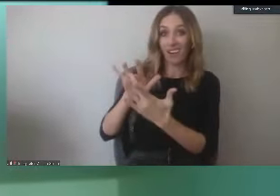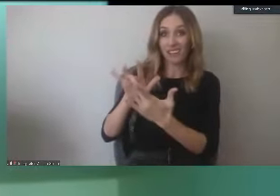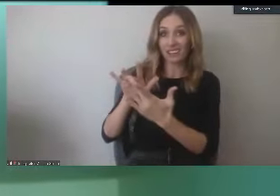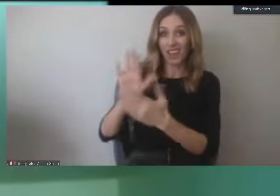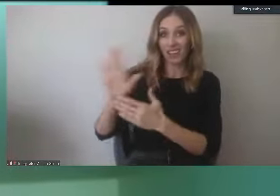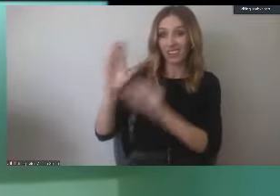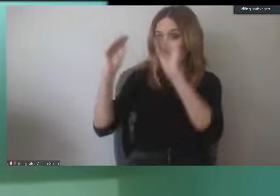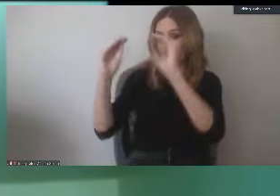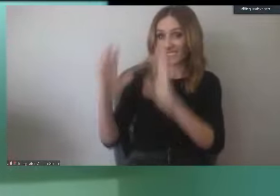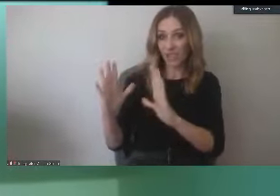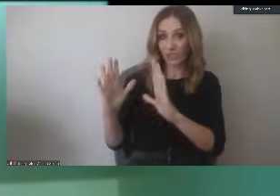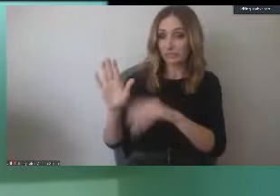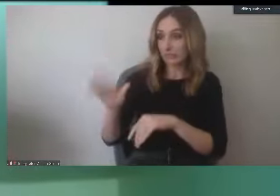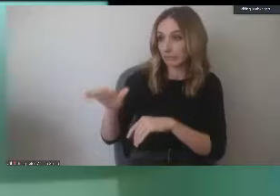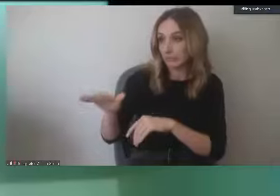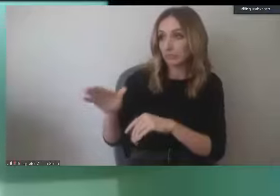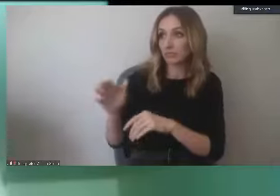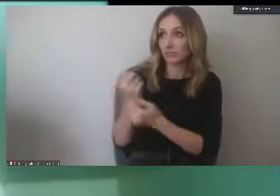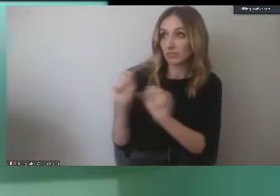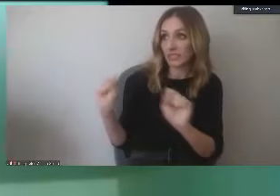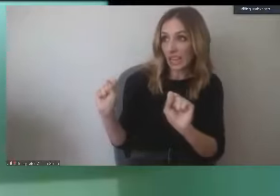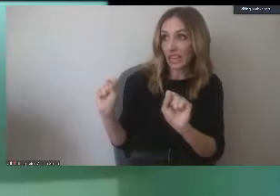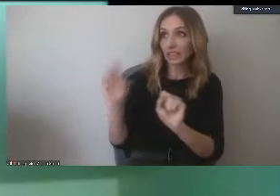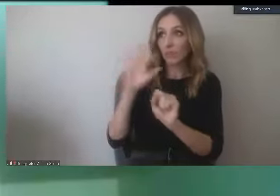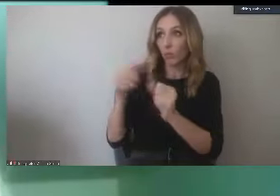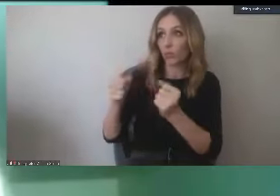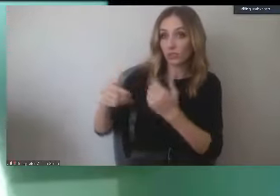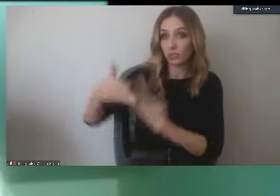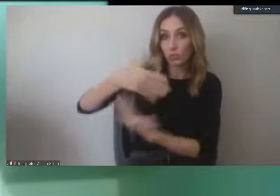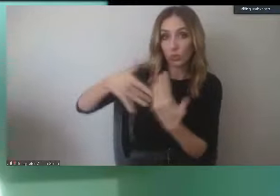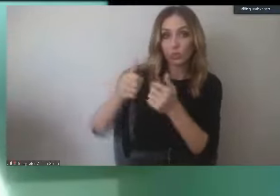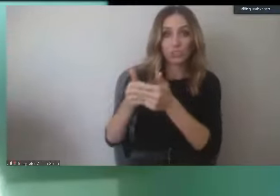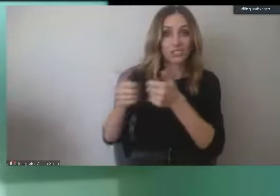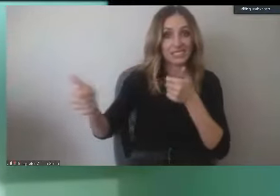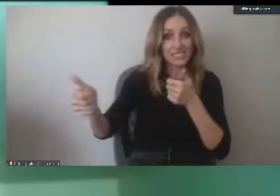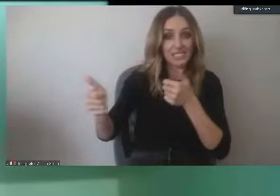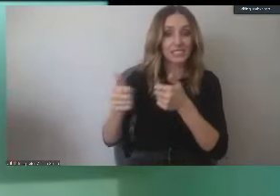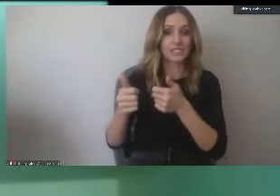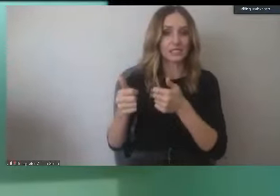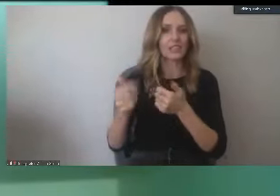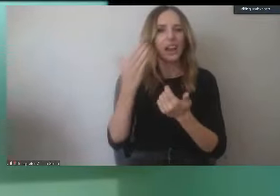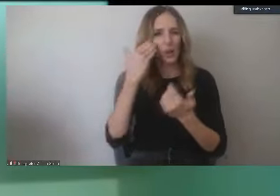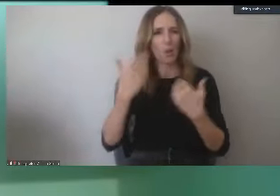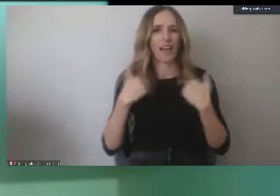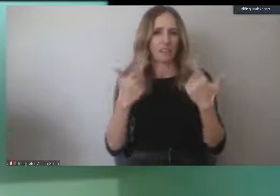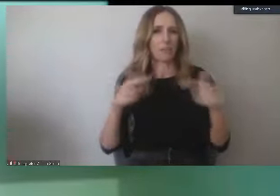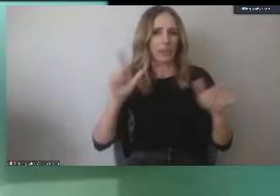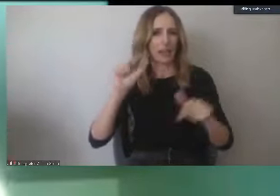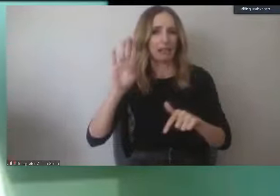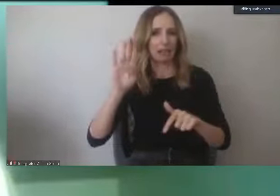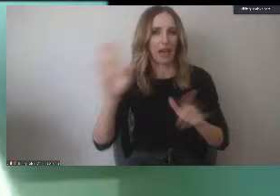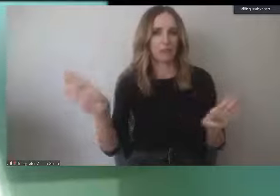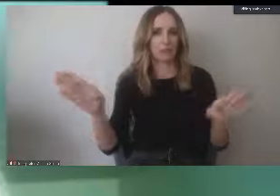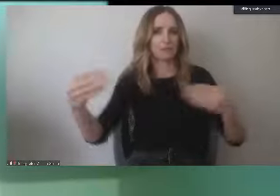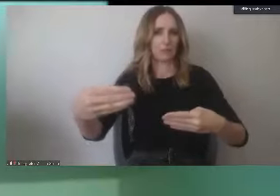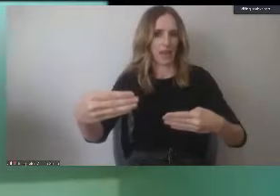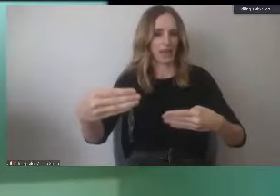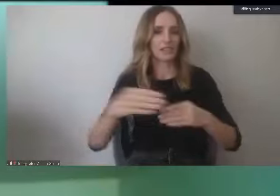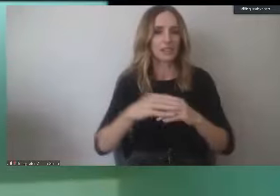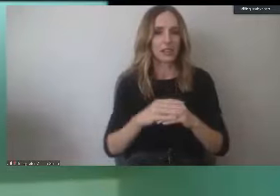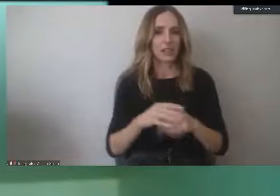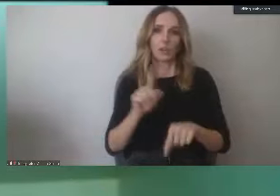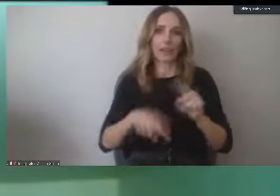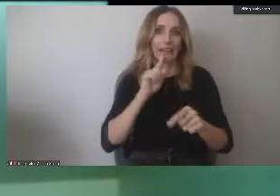that you will be safe with the social distancing and the very large lab spaces that we have. I mean, of course, we can't guarantee